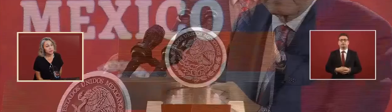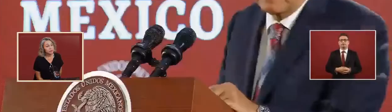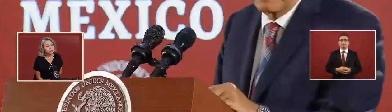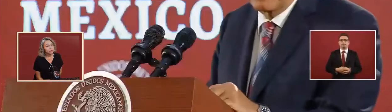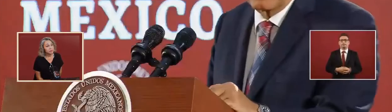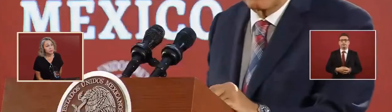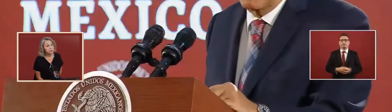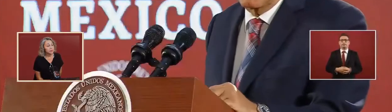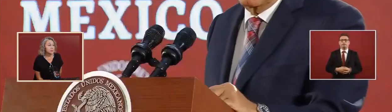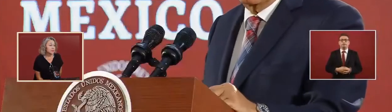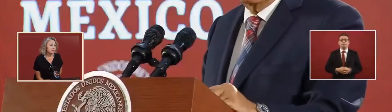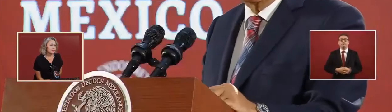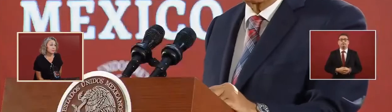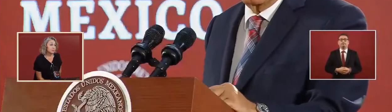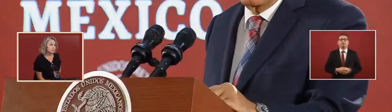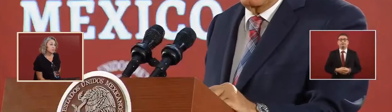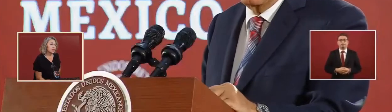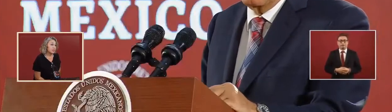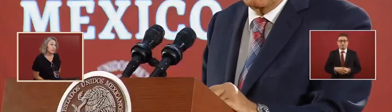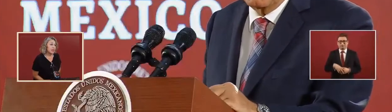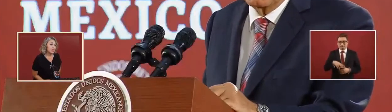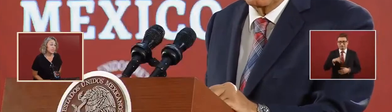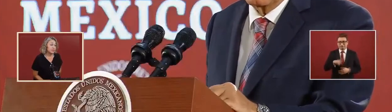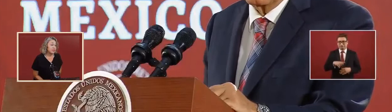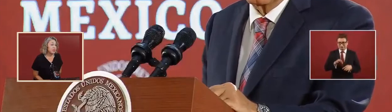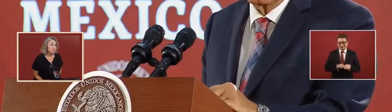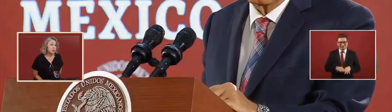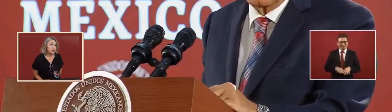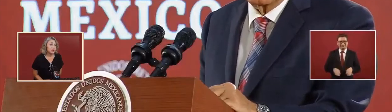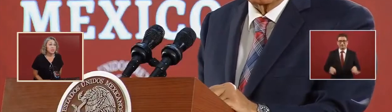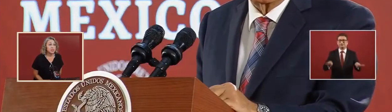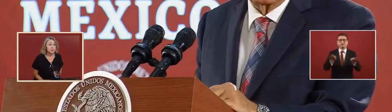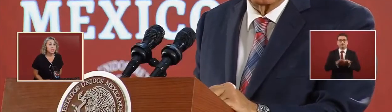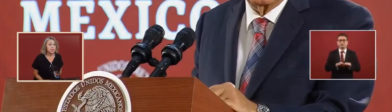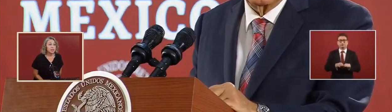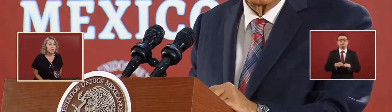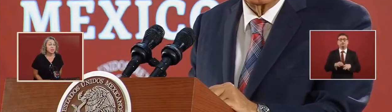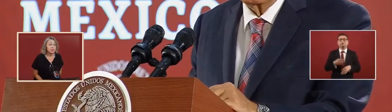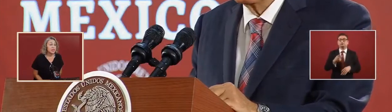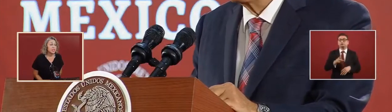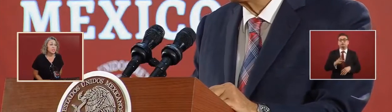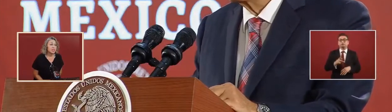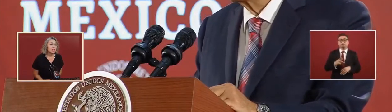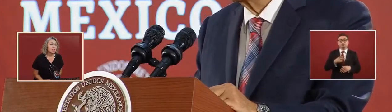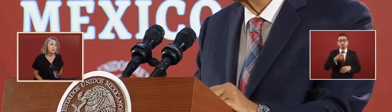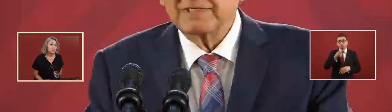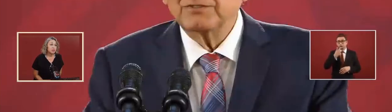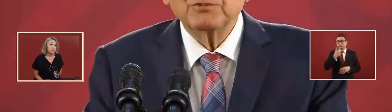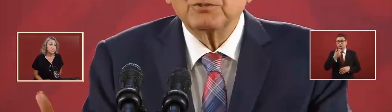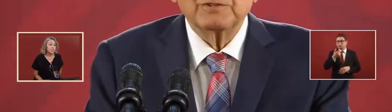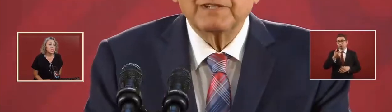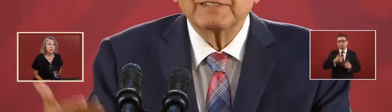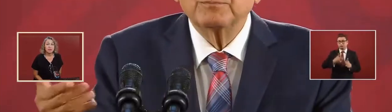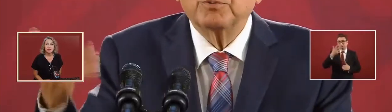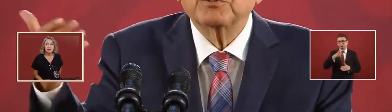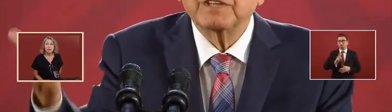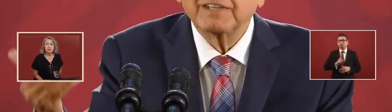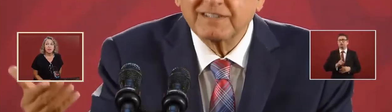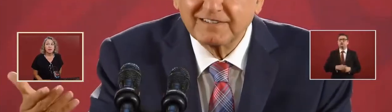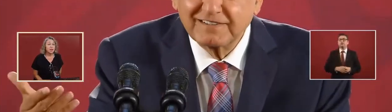that is very important that it doesn't cost very much and they don't care